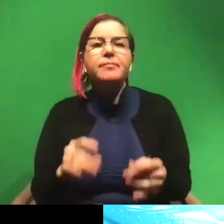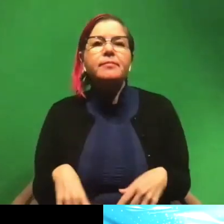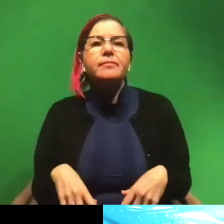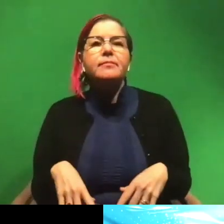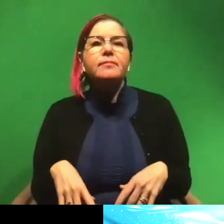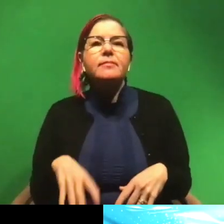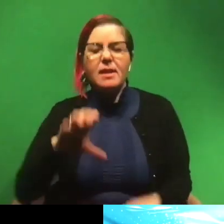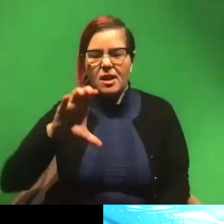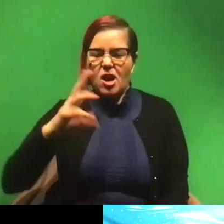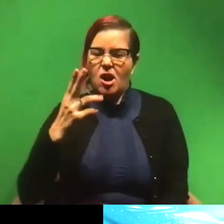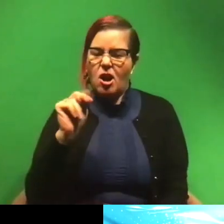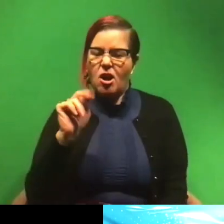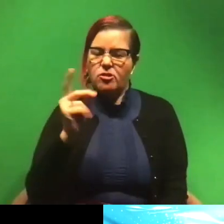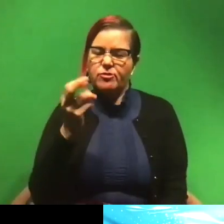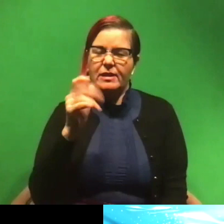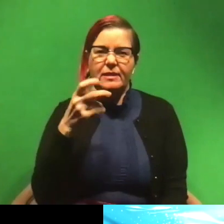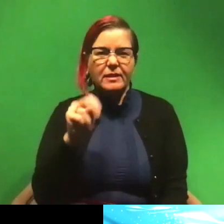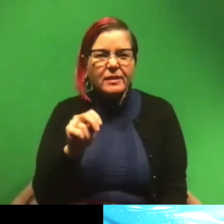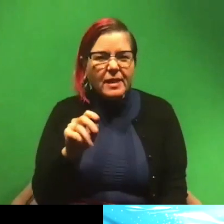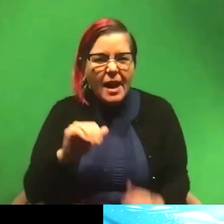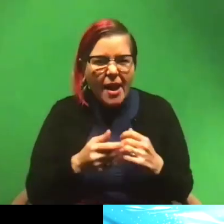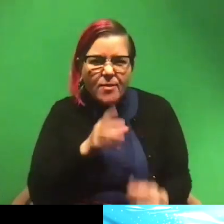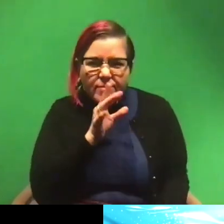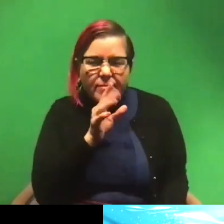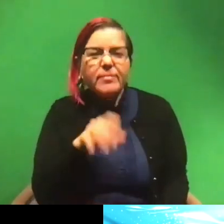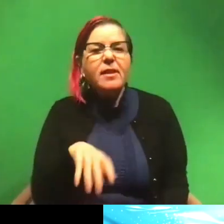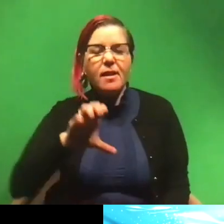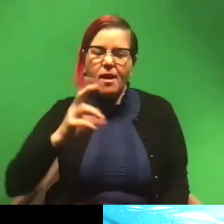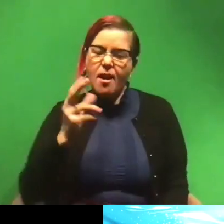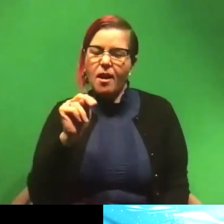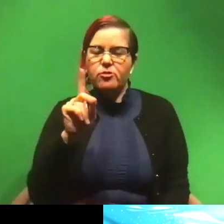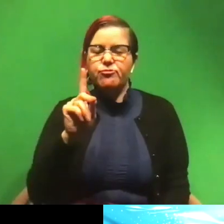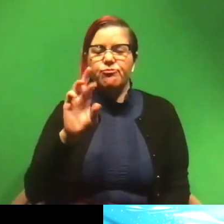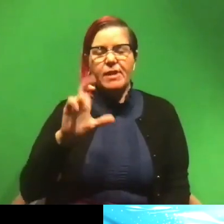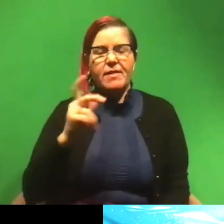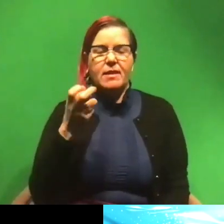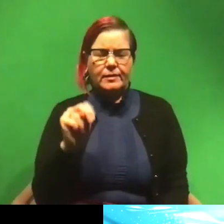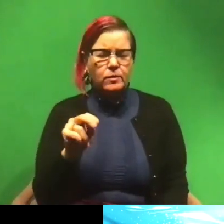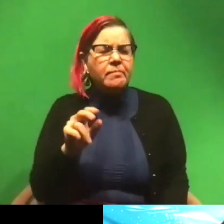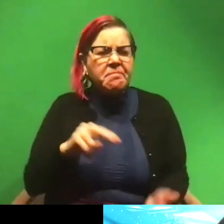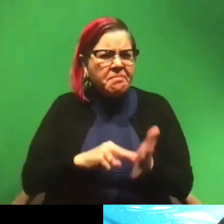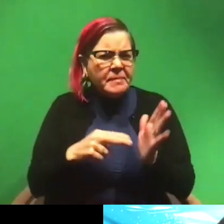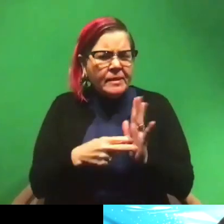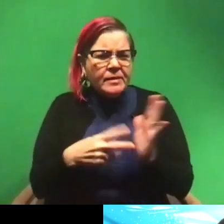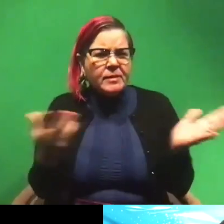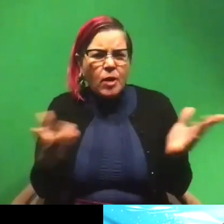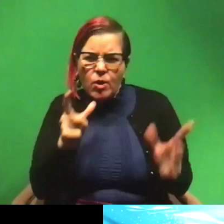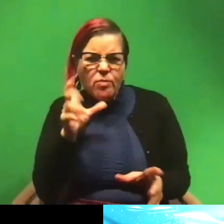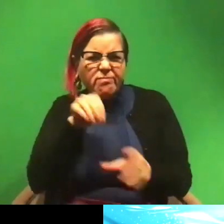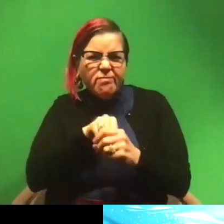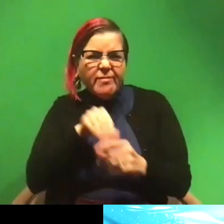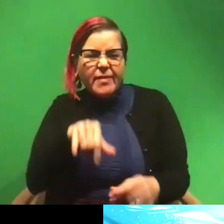Chondrychthians, is that how we say that word? Chondrychthians. Chondrychthians. So who all encompasses